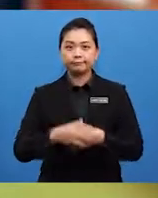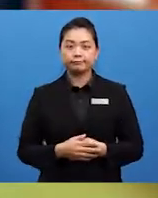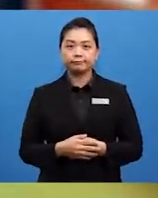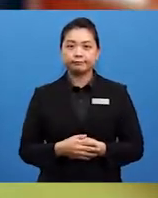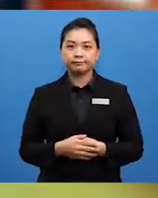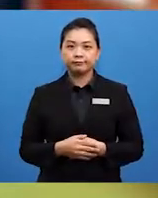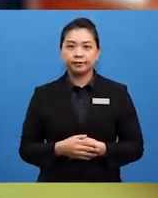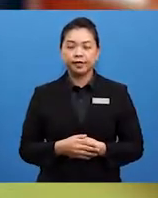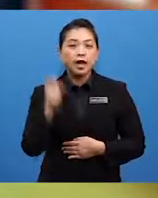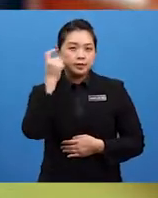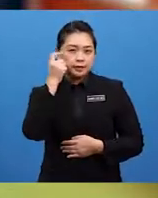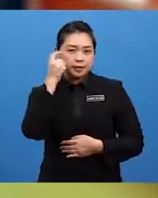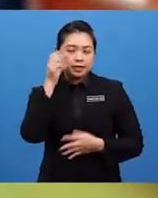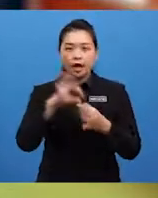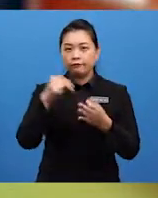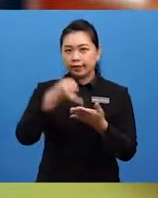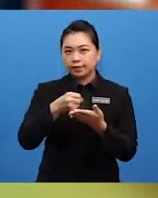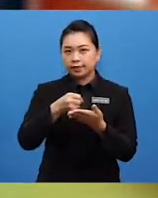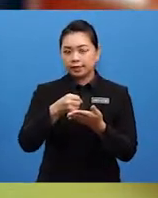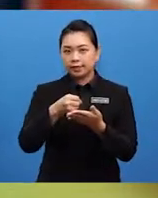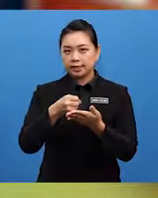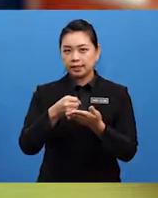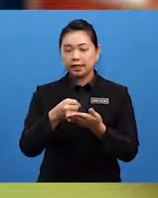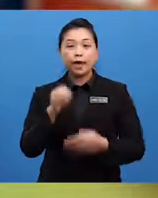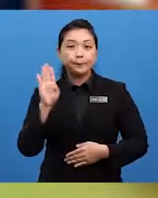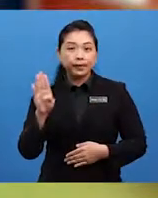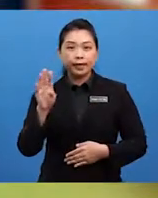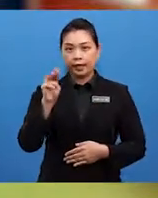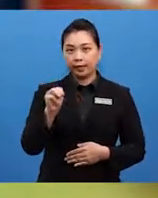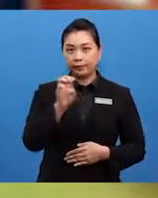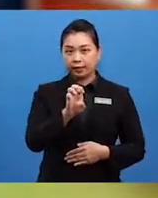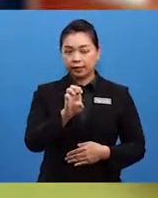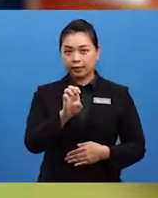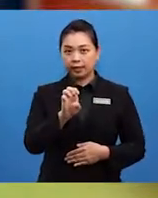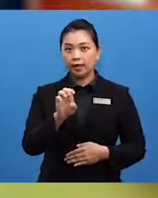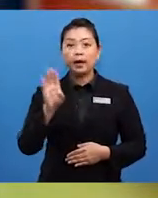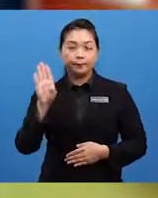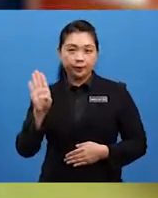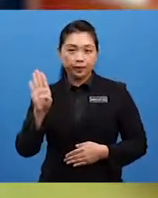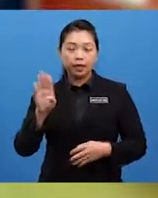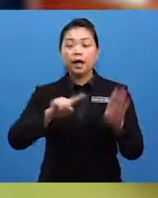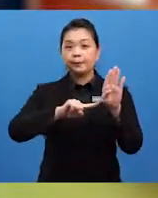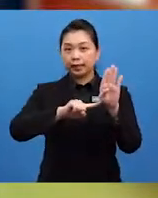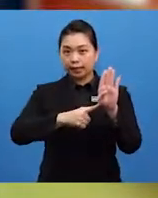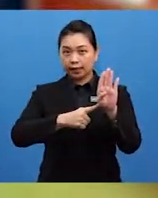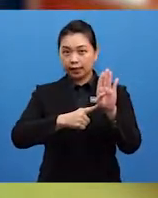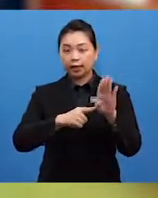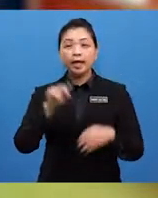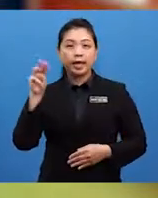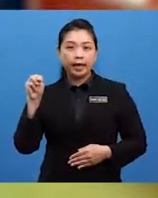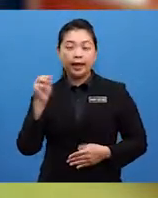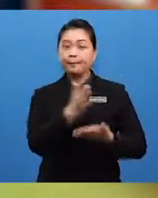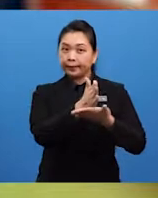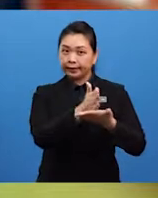Think of it as B, M, E. B for beginning, M